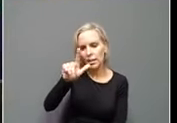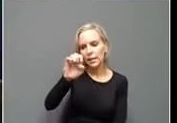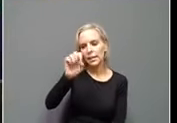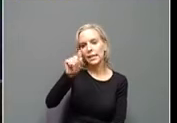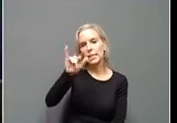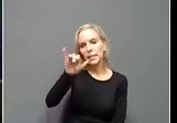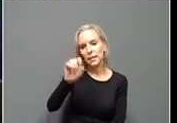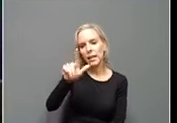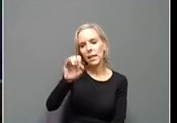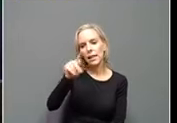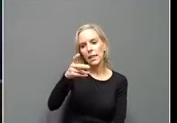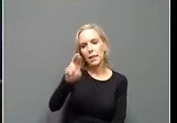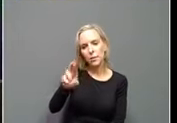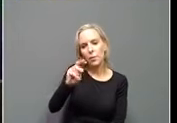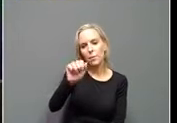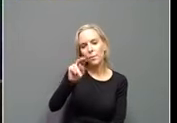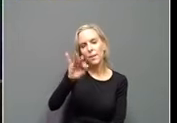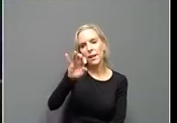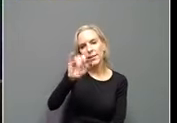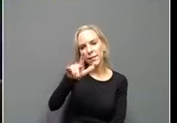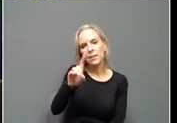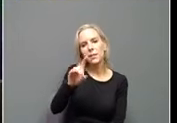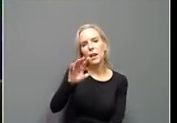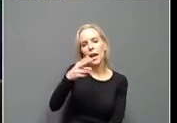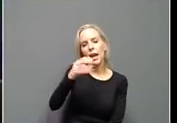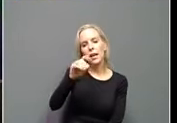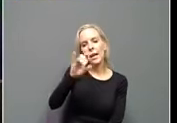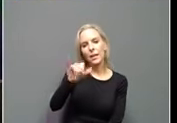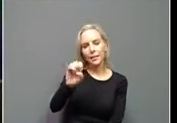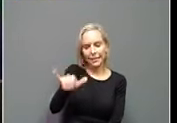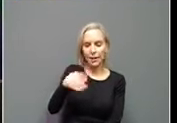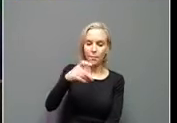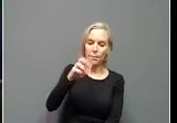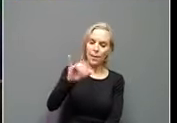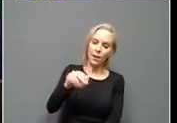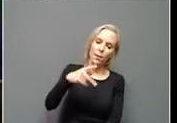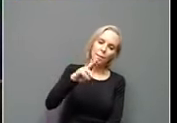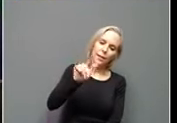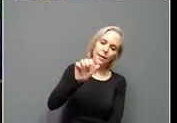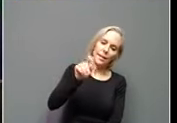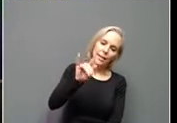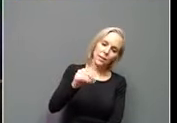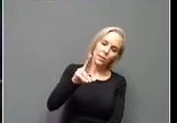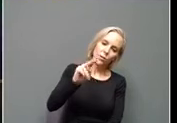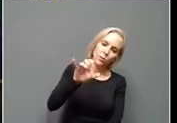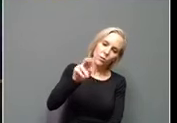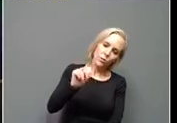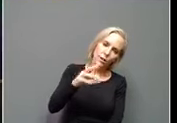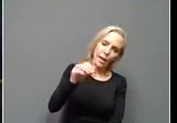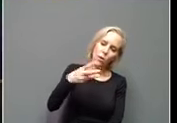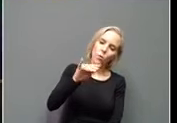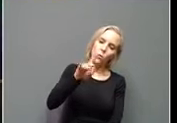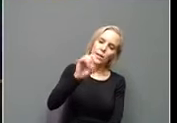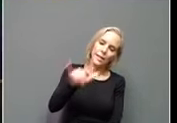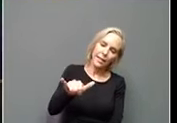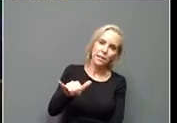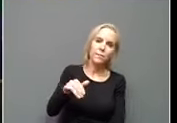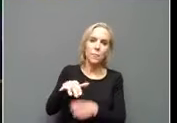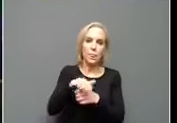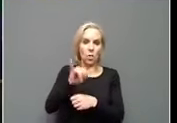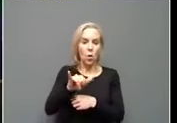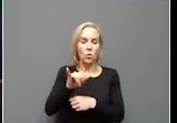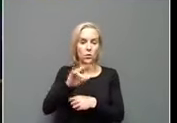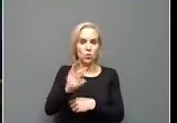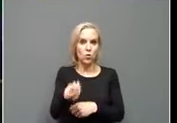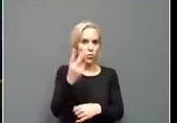Fletcher, Menifee, Owsley, Harry, Pulaski, Union and Whitley counties. There are also two last time